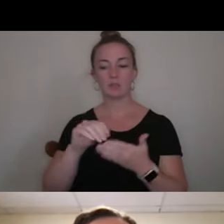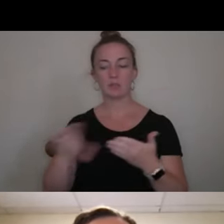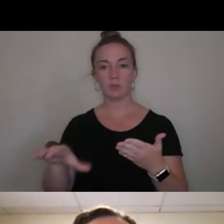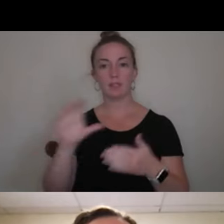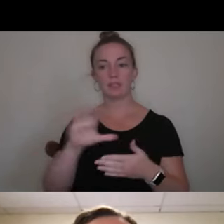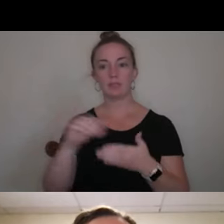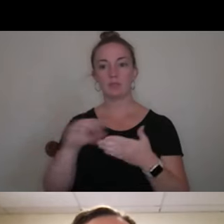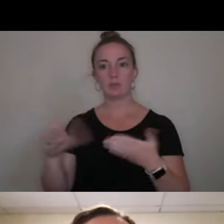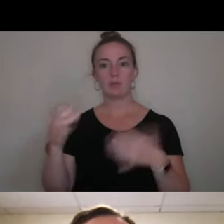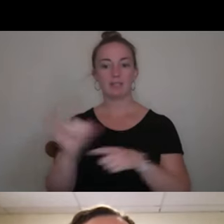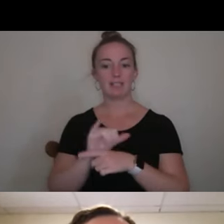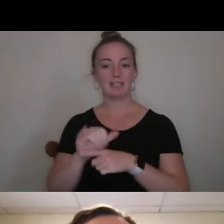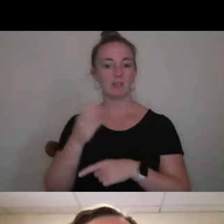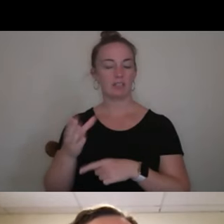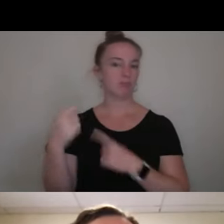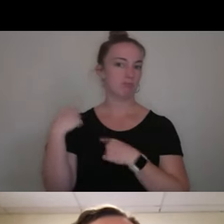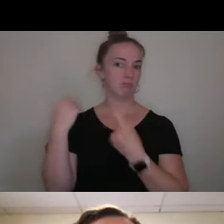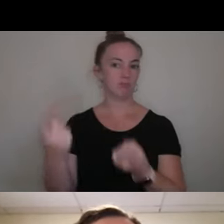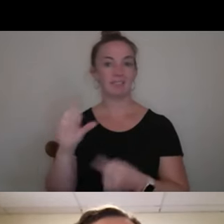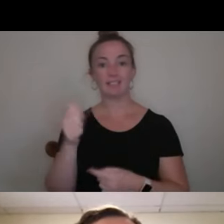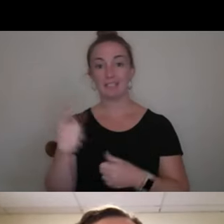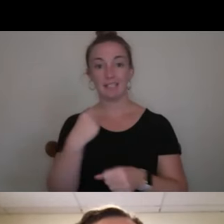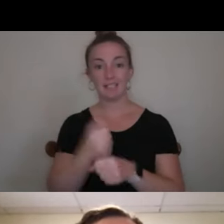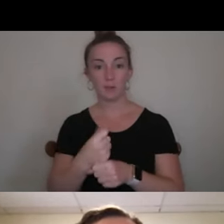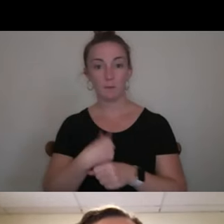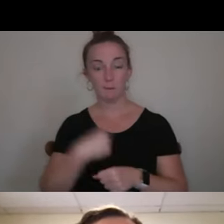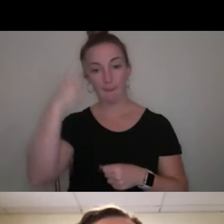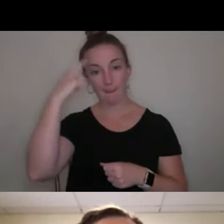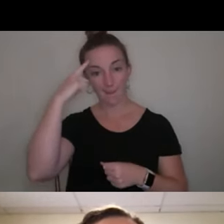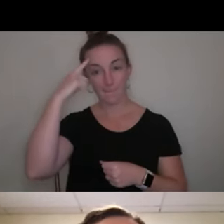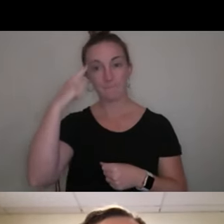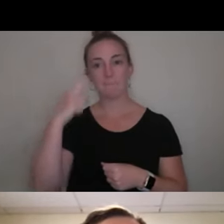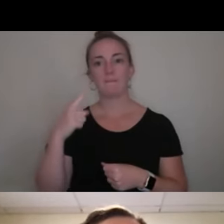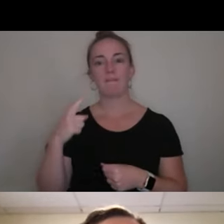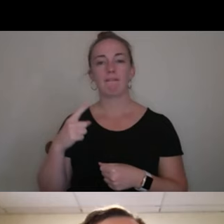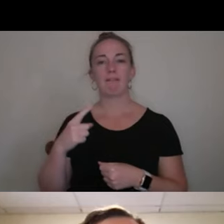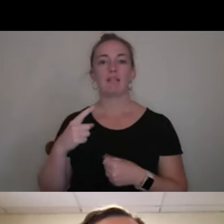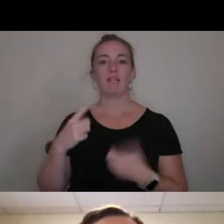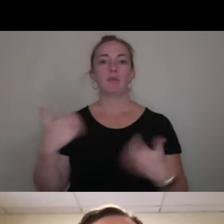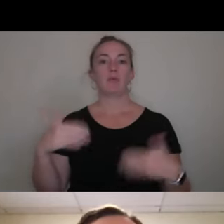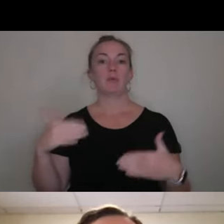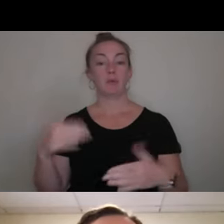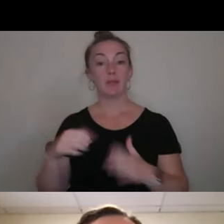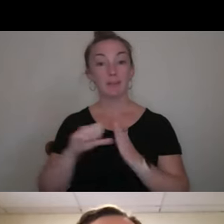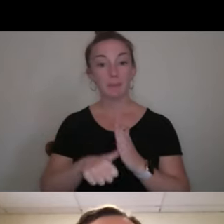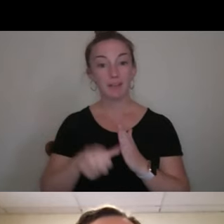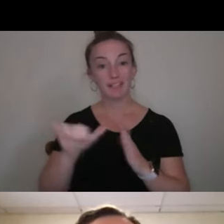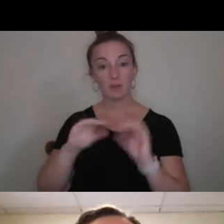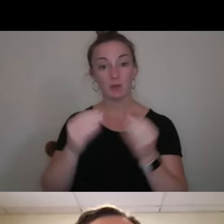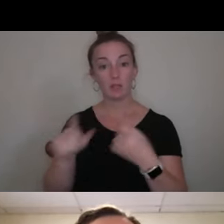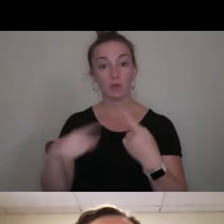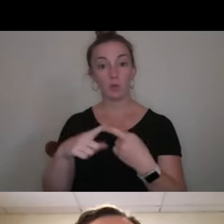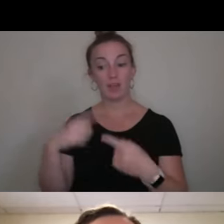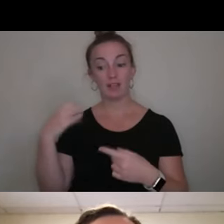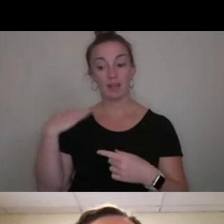been interning there for the past decade, I think, and they have just made such a good impression that as soon as you put your application